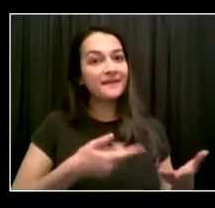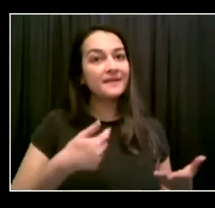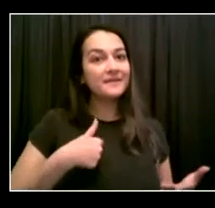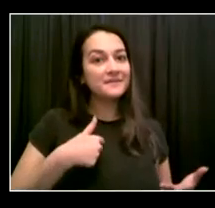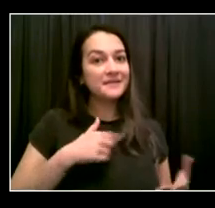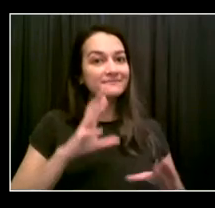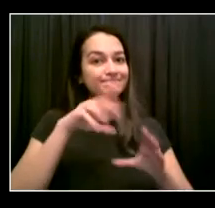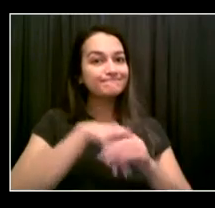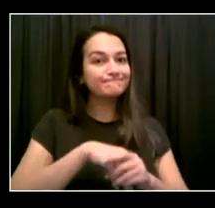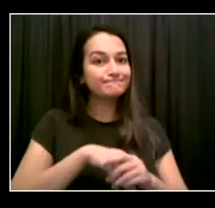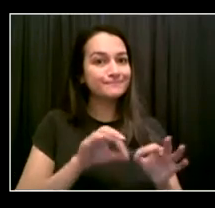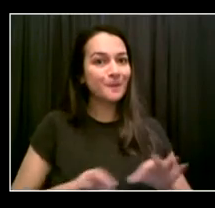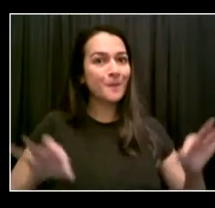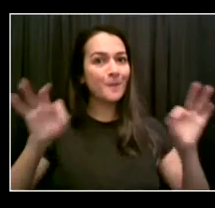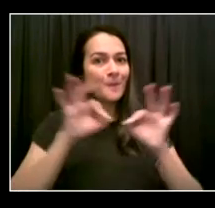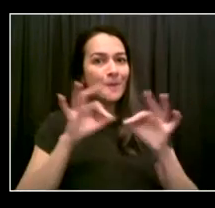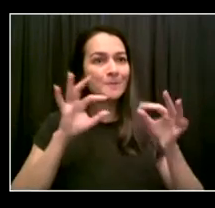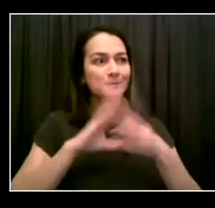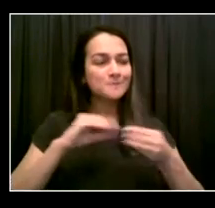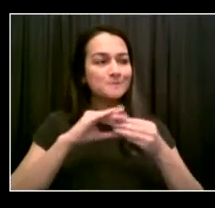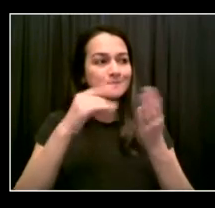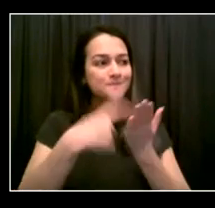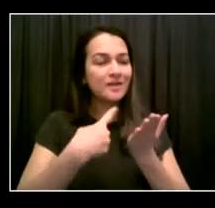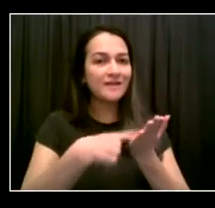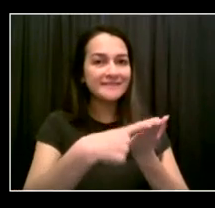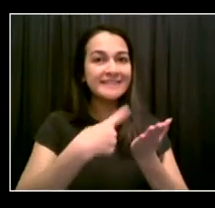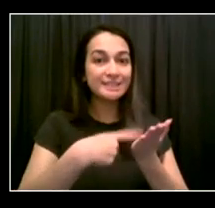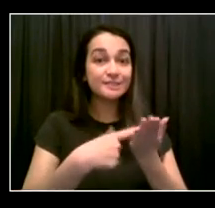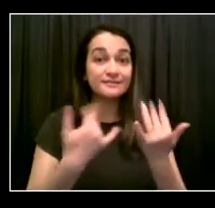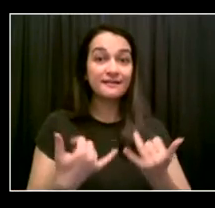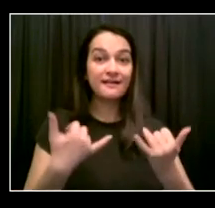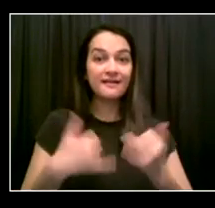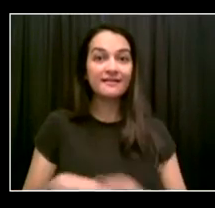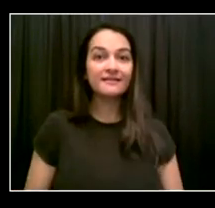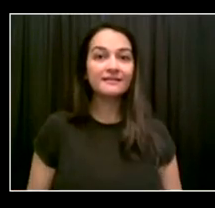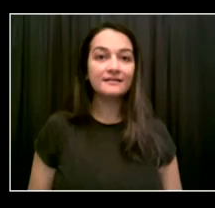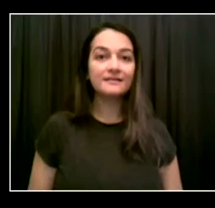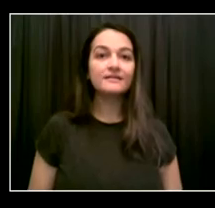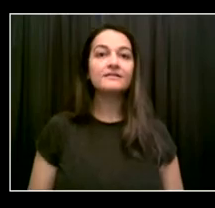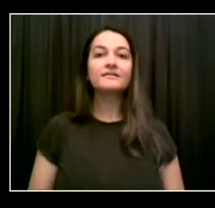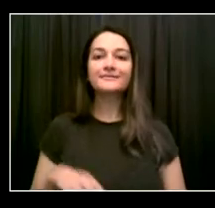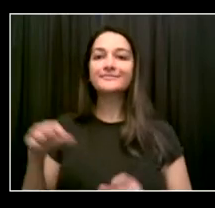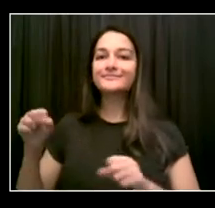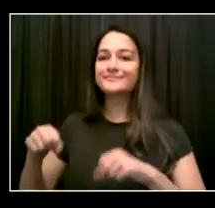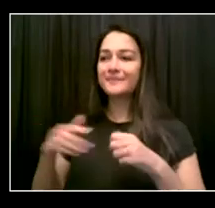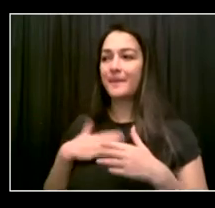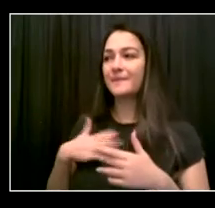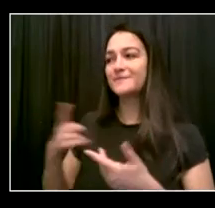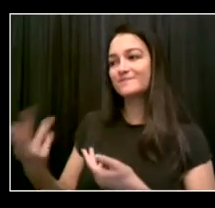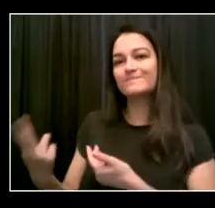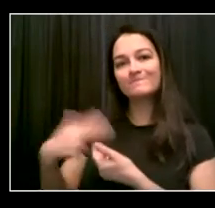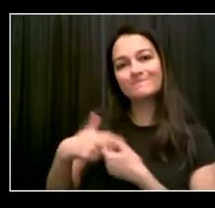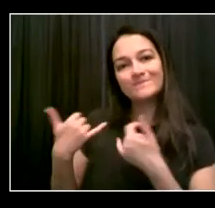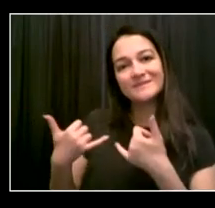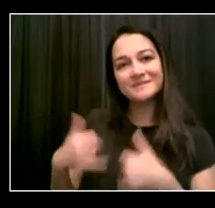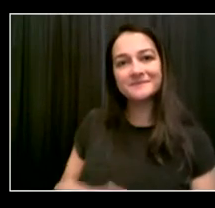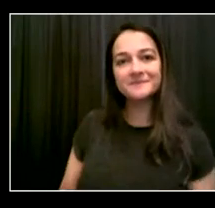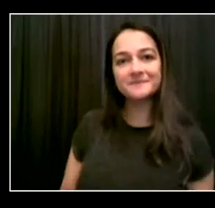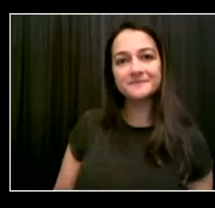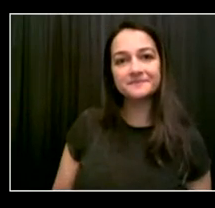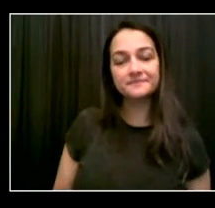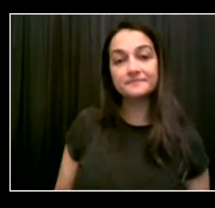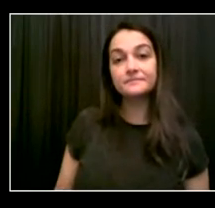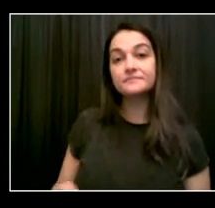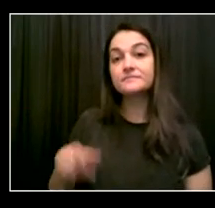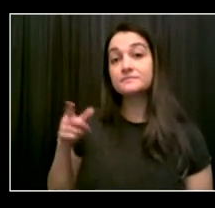Treness, we are really happy to have you here. Tell me, from your perspective, again, running one of the most legendary restaurants in New York